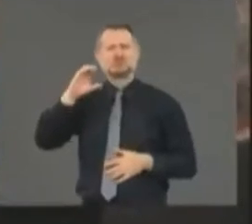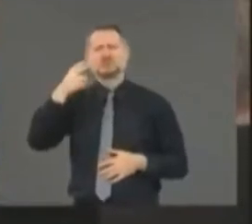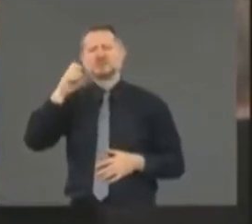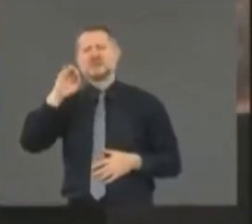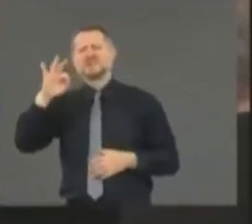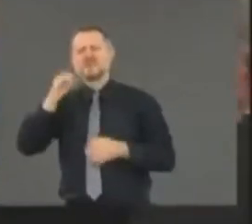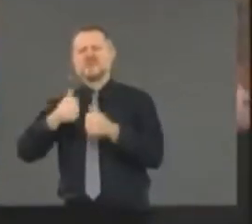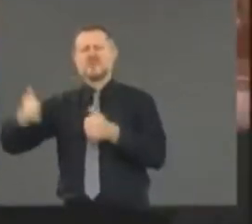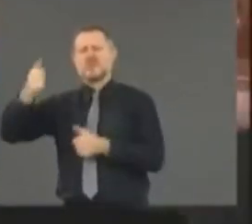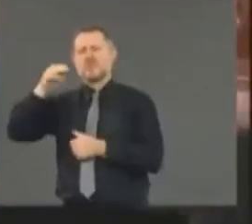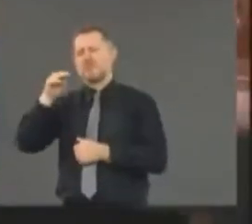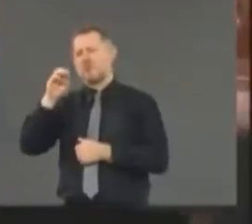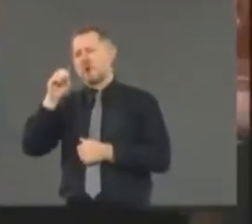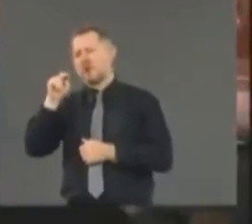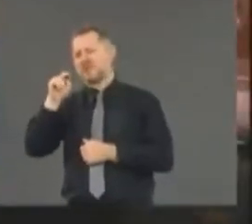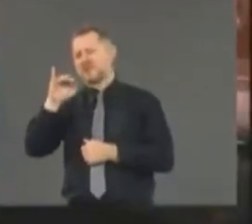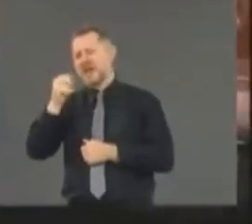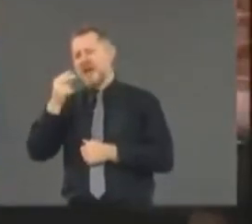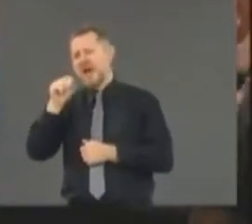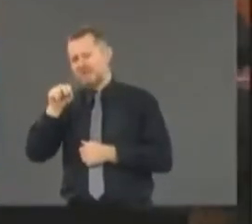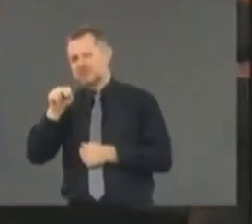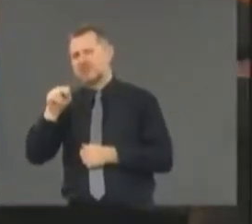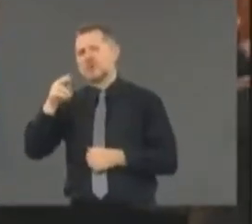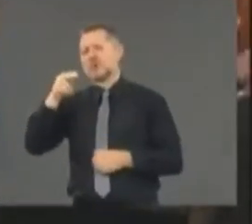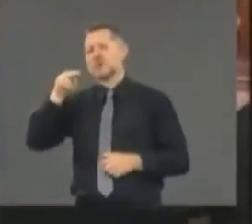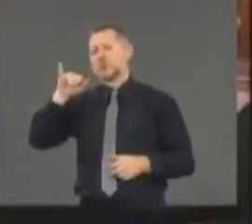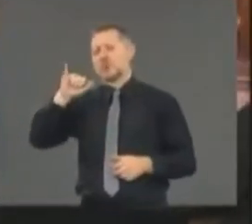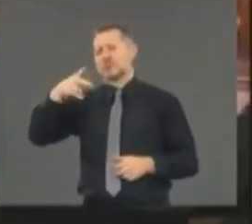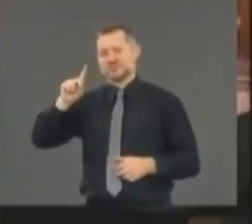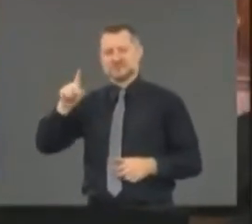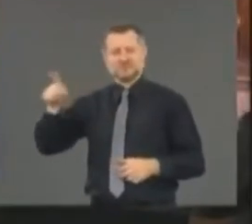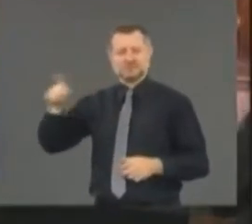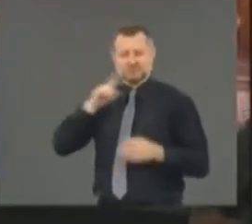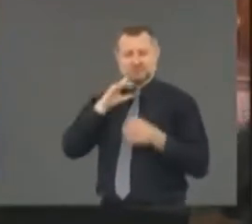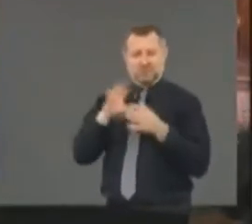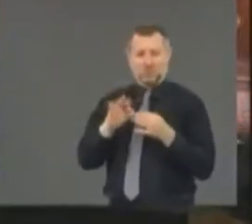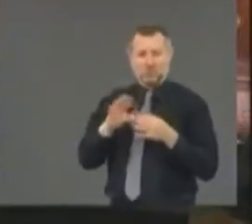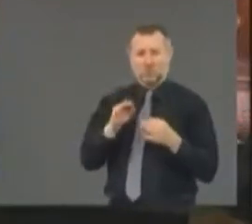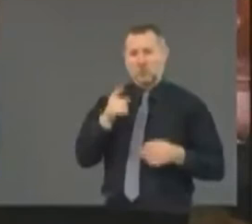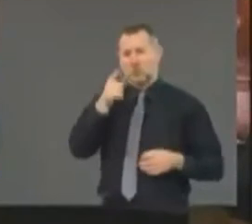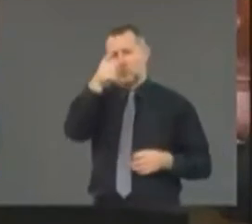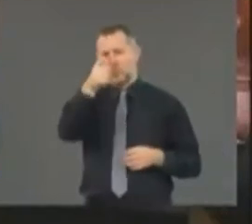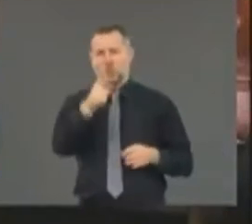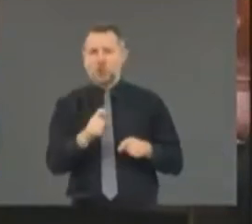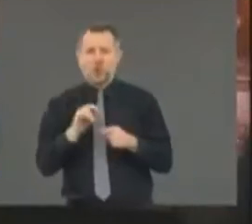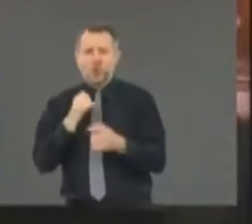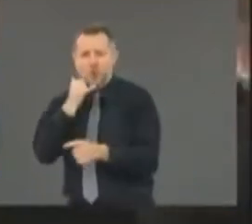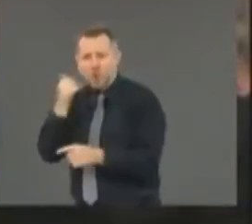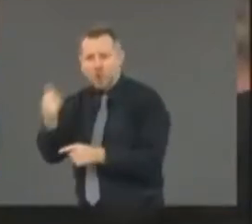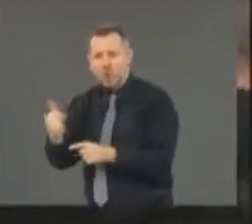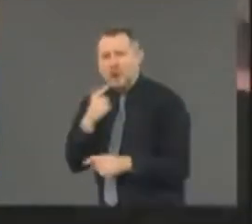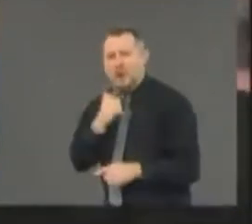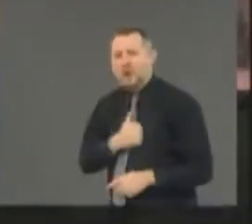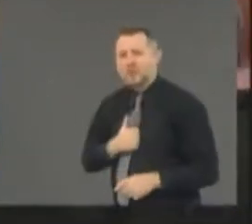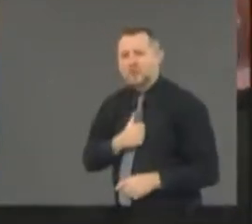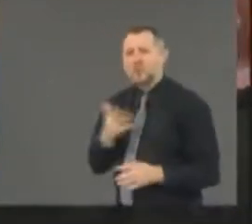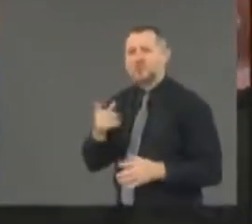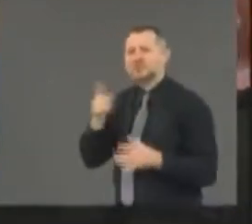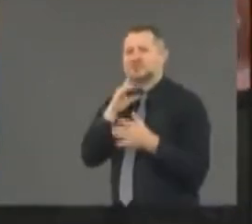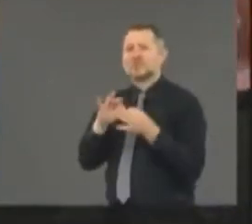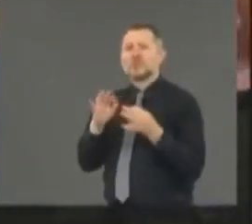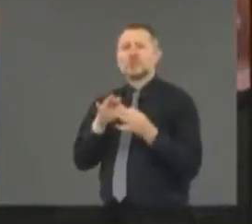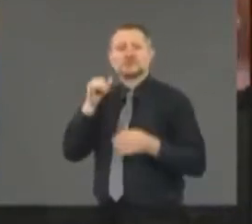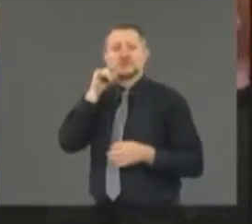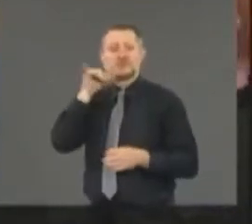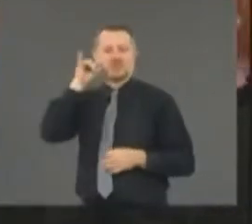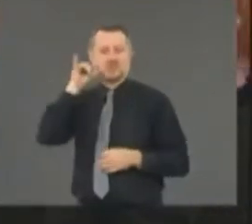said that you called him to apologize for your remarks yesterday in regards to the NYPD. Just wondering what, um, what that conversation